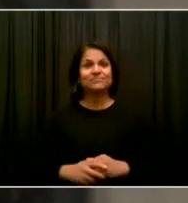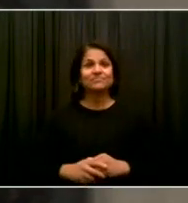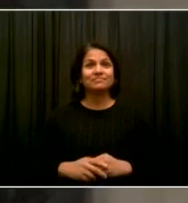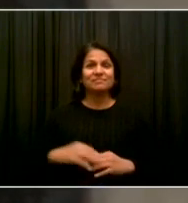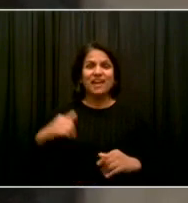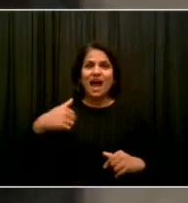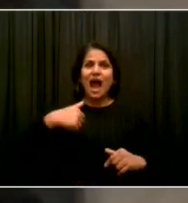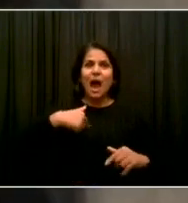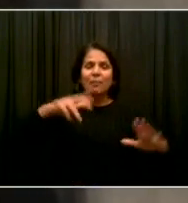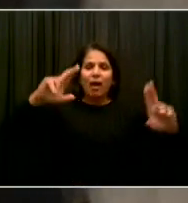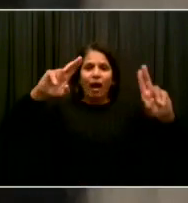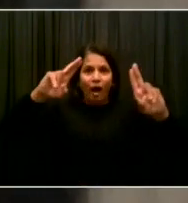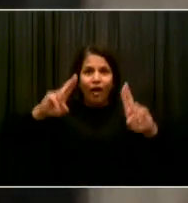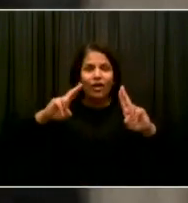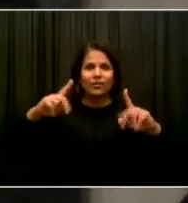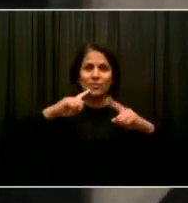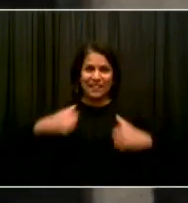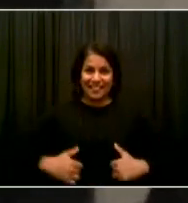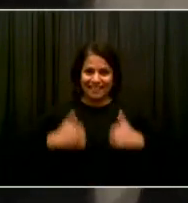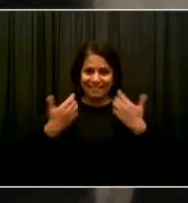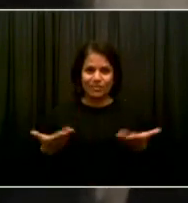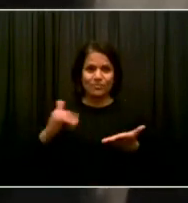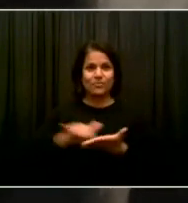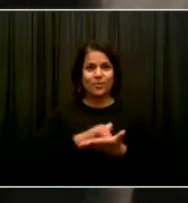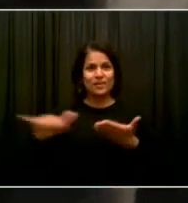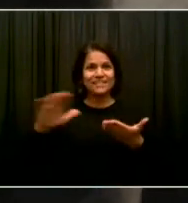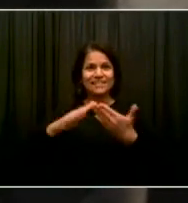sit down? Oh, I get to sit down? Okay. All right. All right.